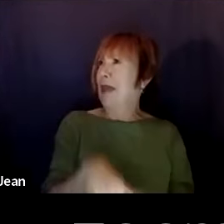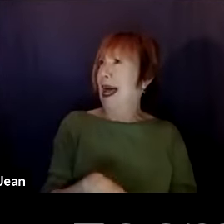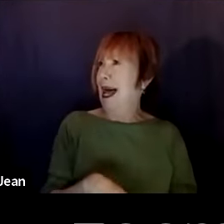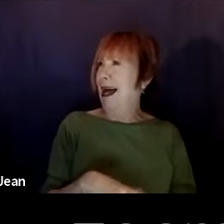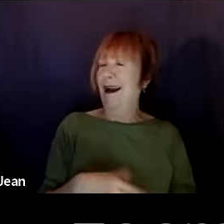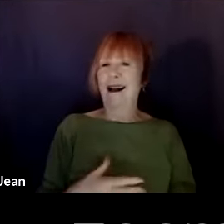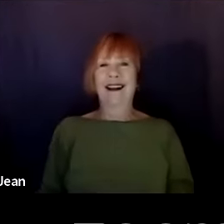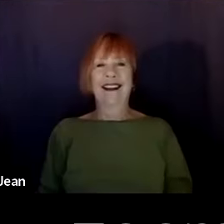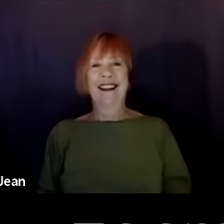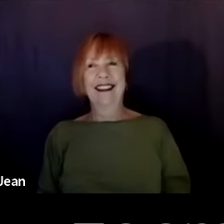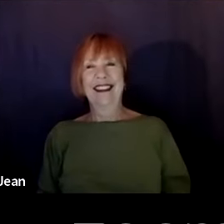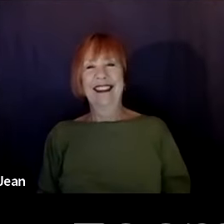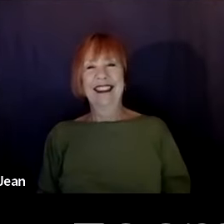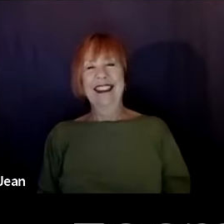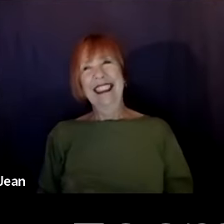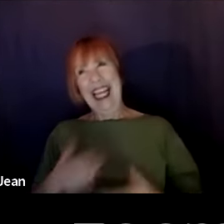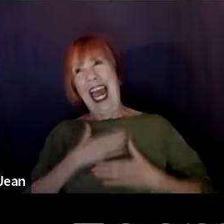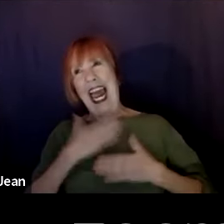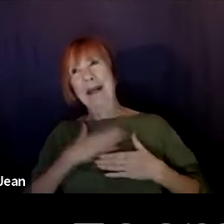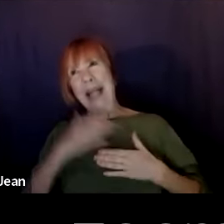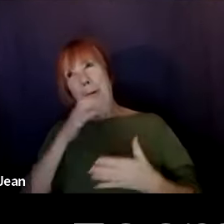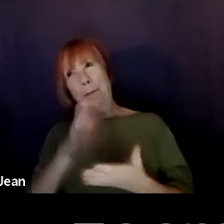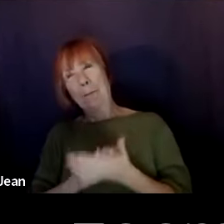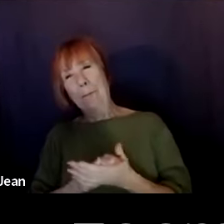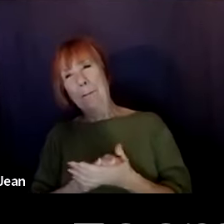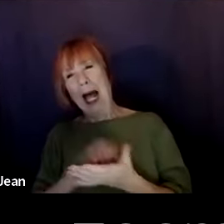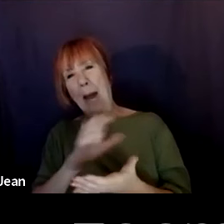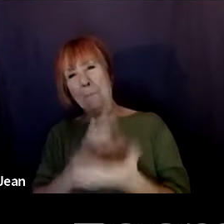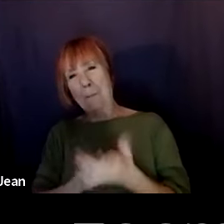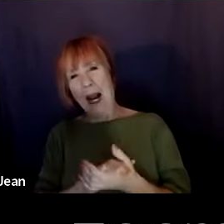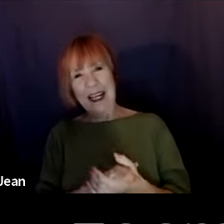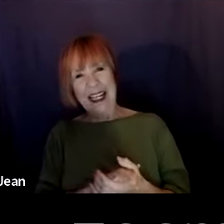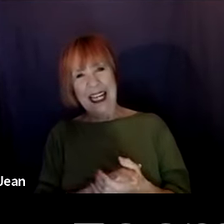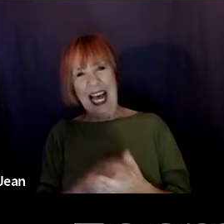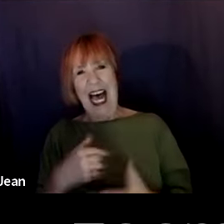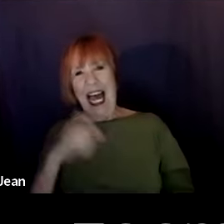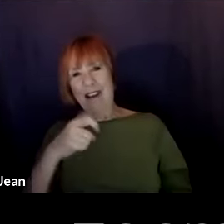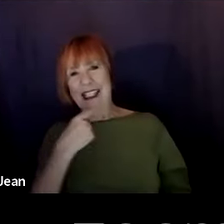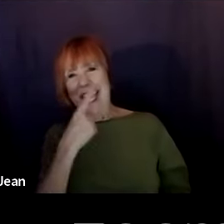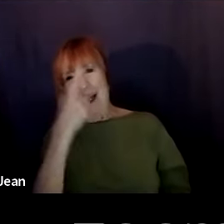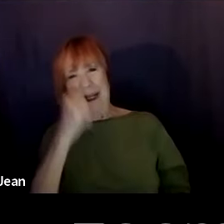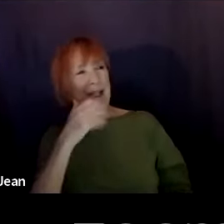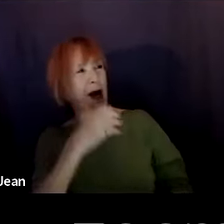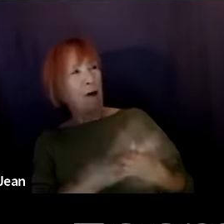Ah, makes me really happy to be married. Um, I said that because the wife's right over there.